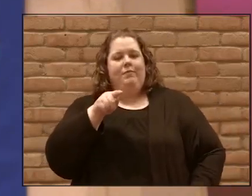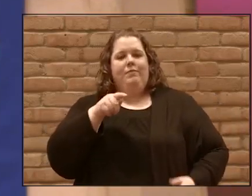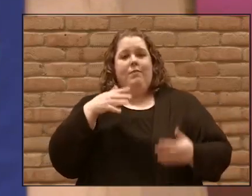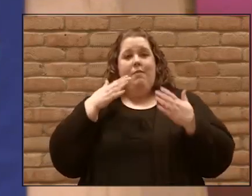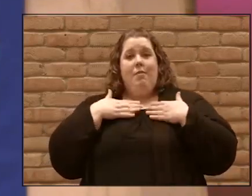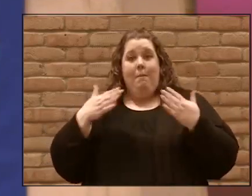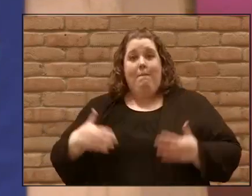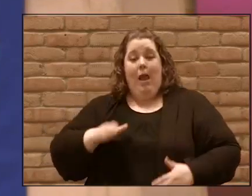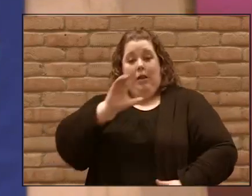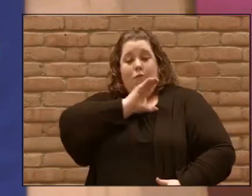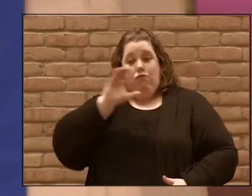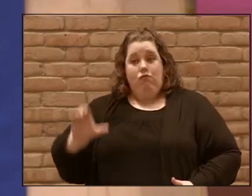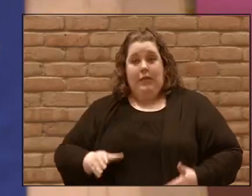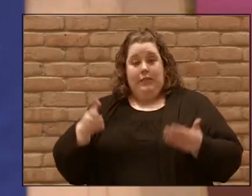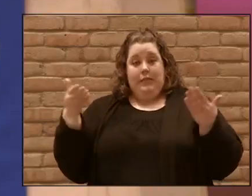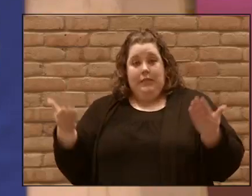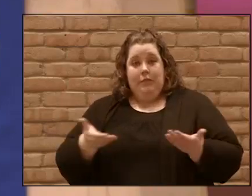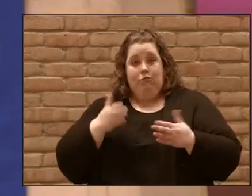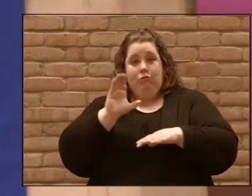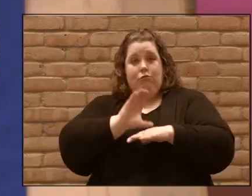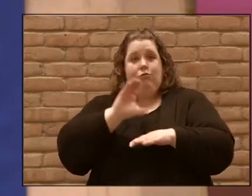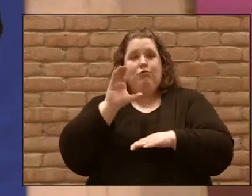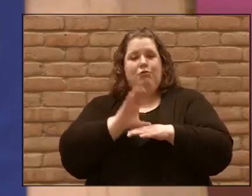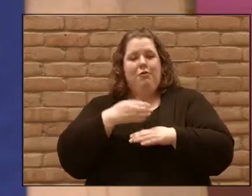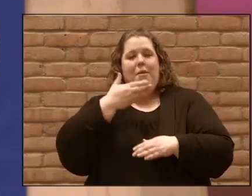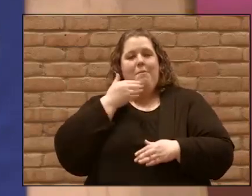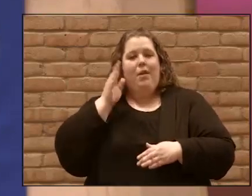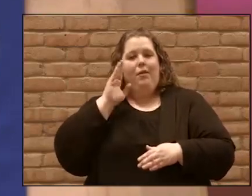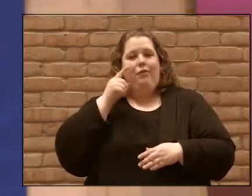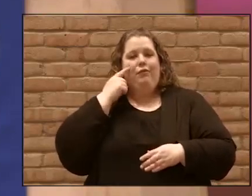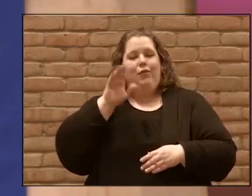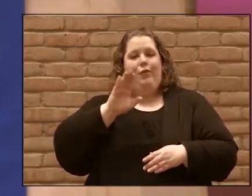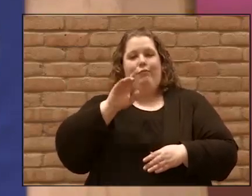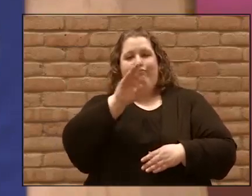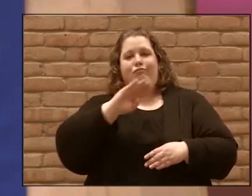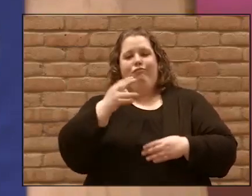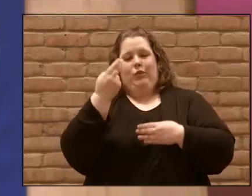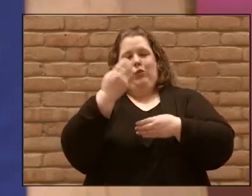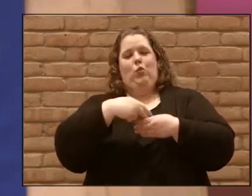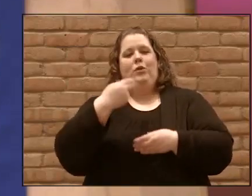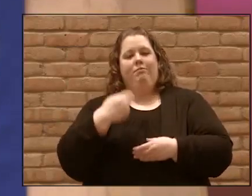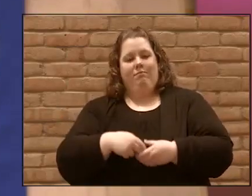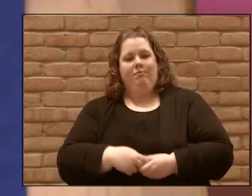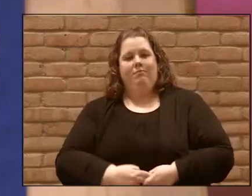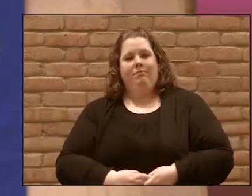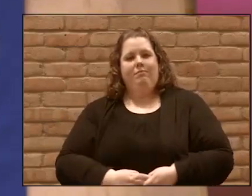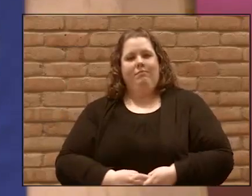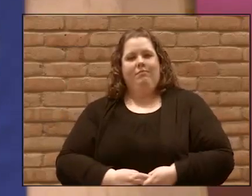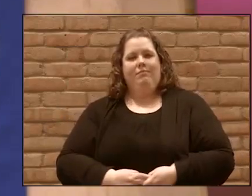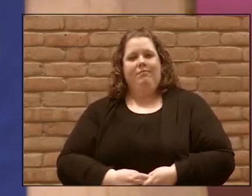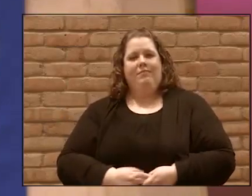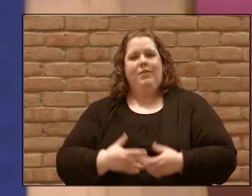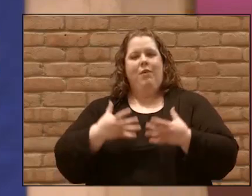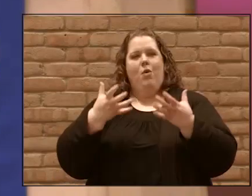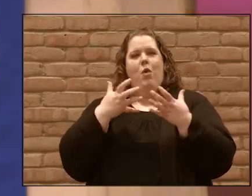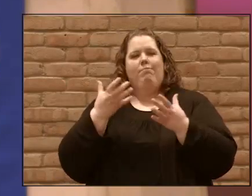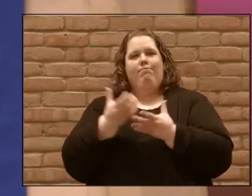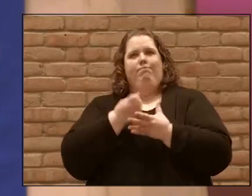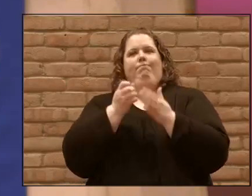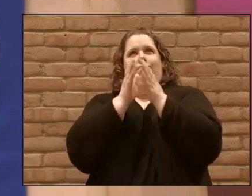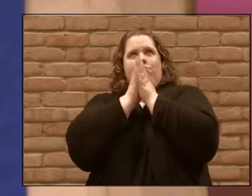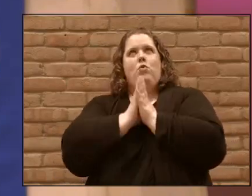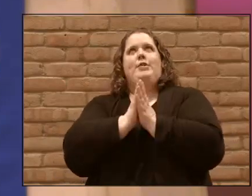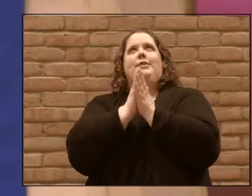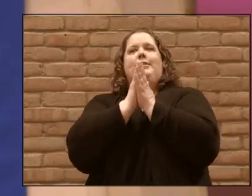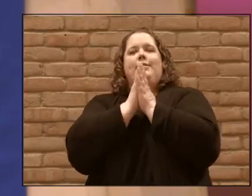better for that so I want to take a moment and just pray over everything that we've heard in this service and received from the